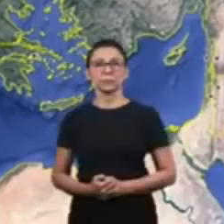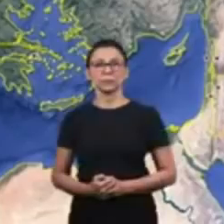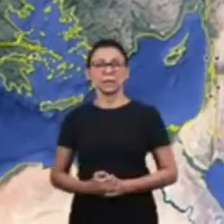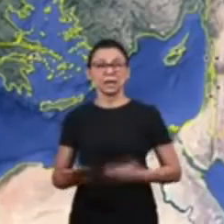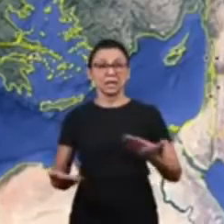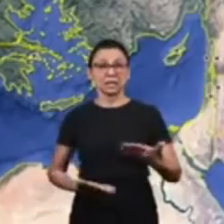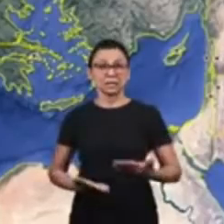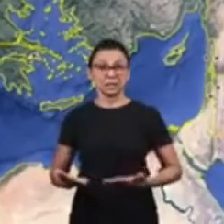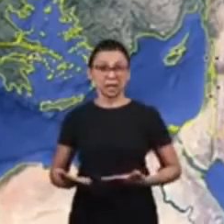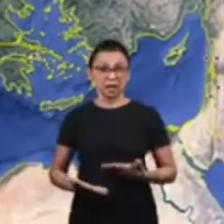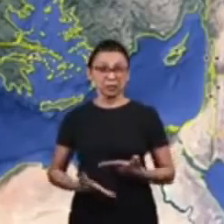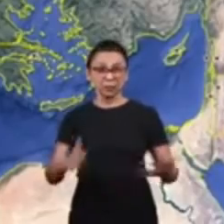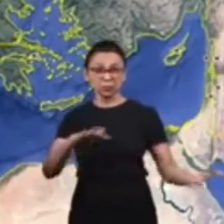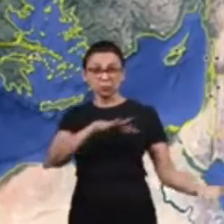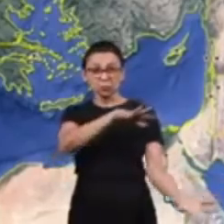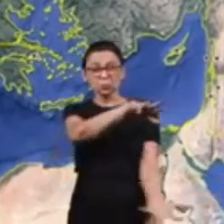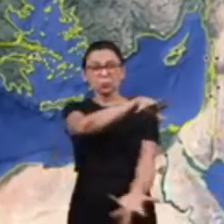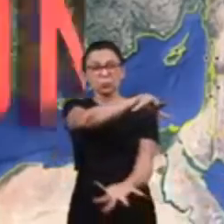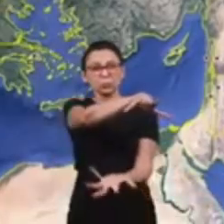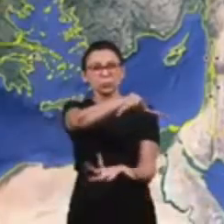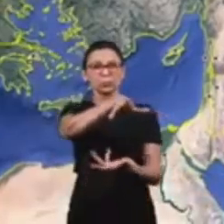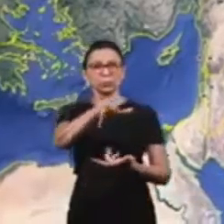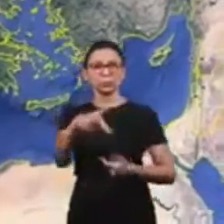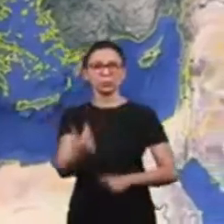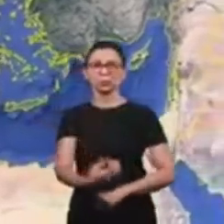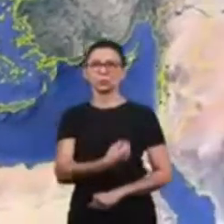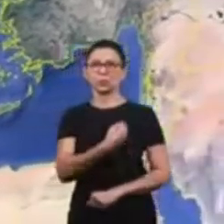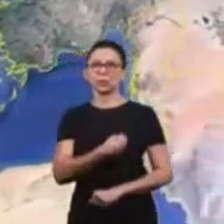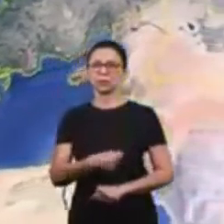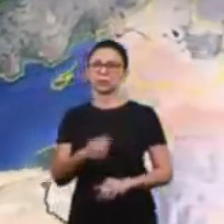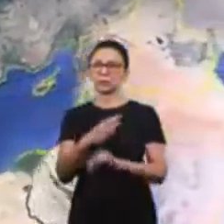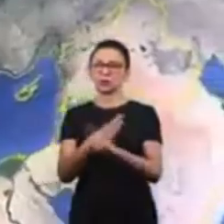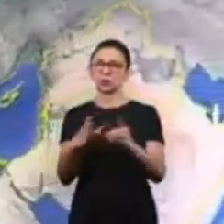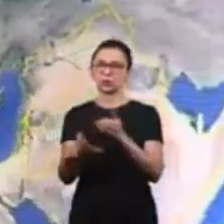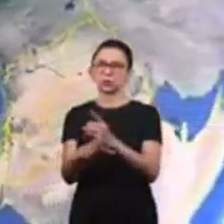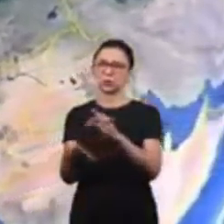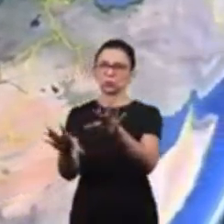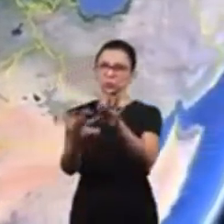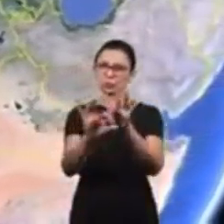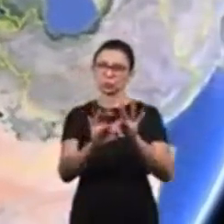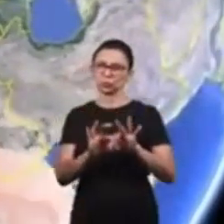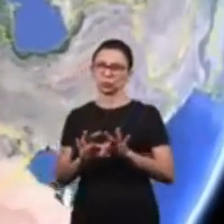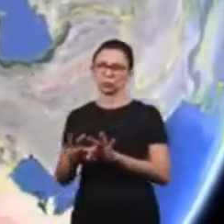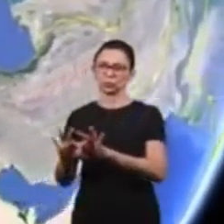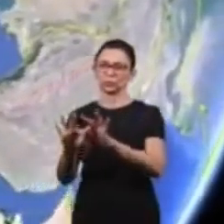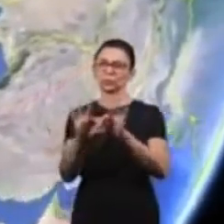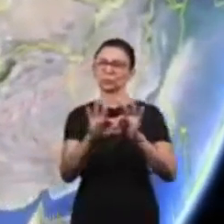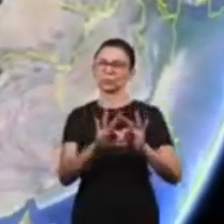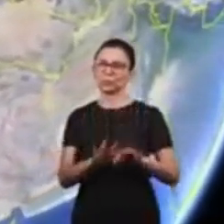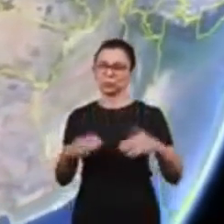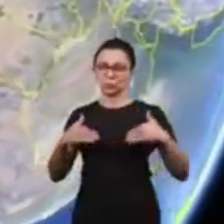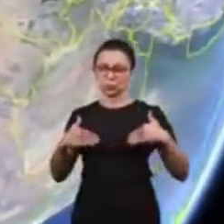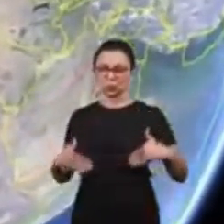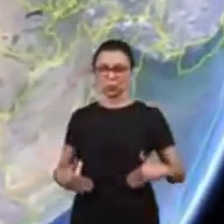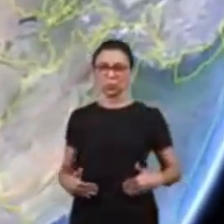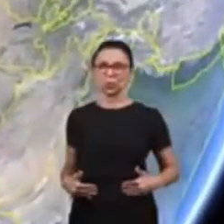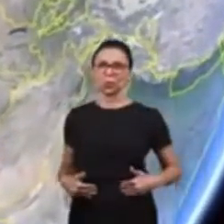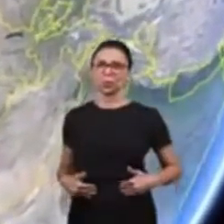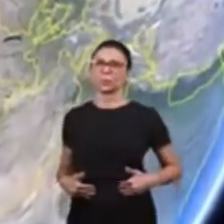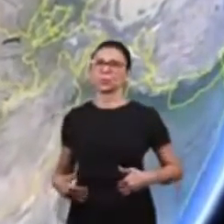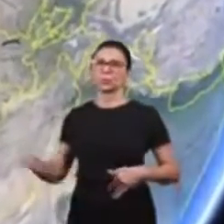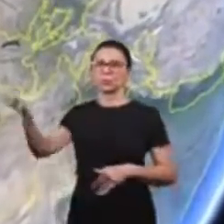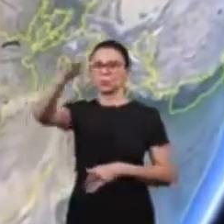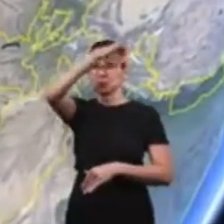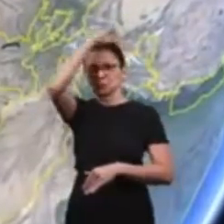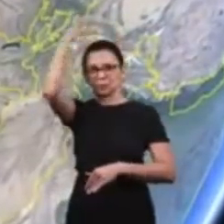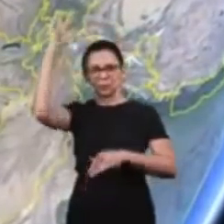live a moment of unity and fellowship. As the Hebrews lived in exiting Egypt, and as the disciples with the Lord